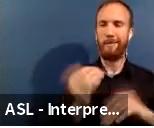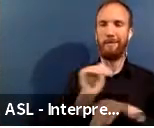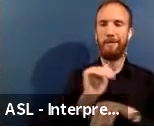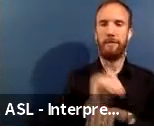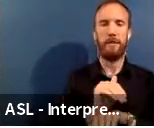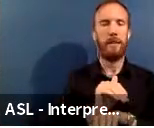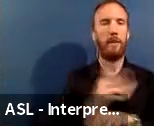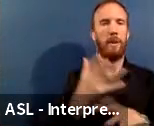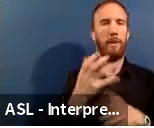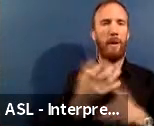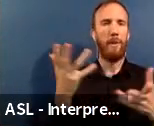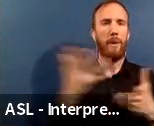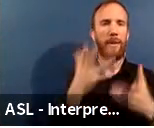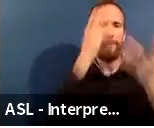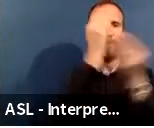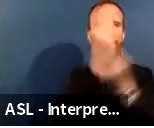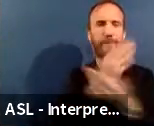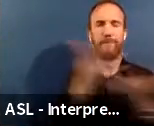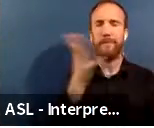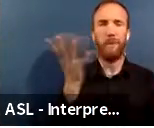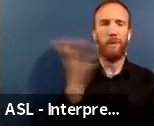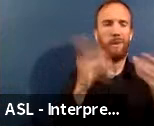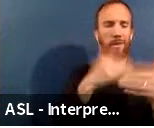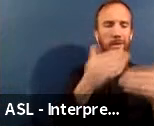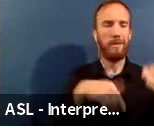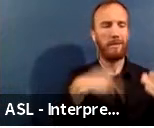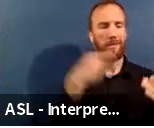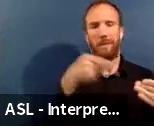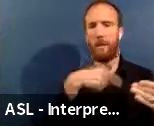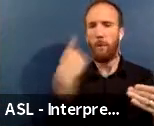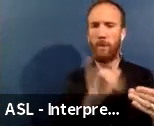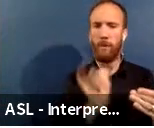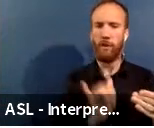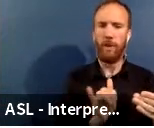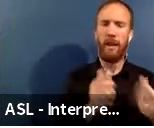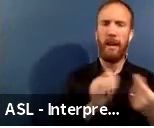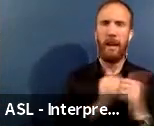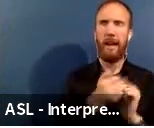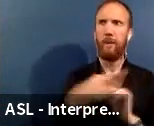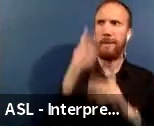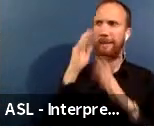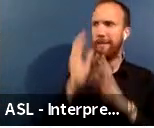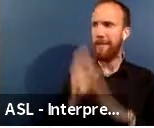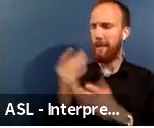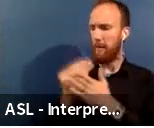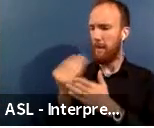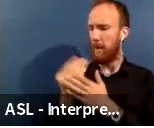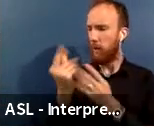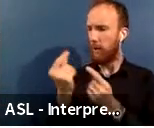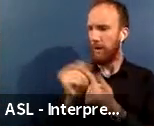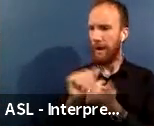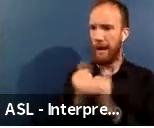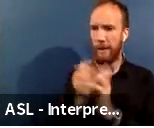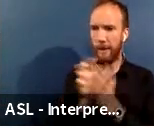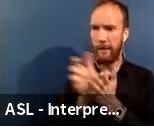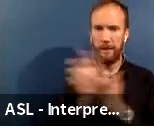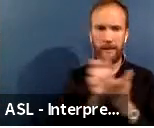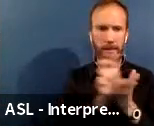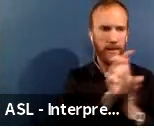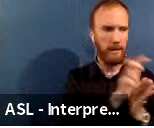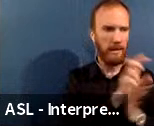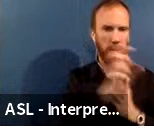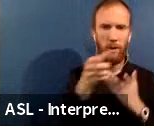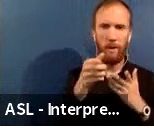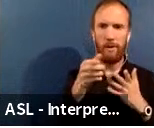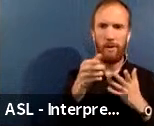what is this process and, you know, how do we allocate the money to really serve the needs of our schools and our